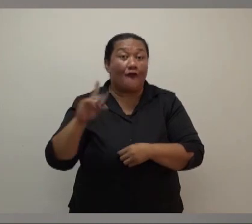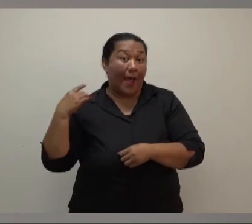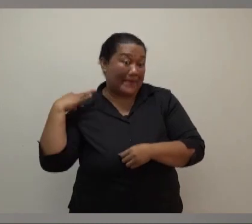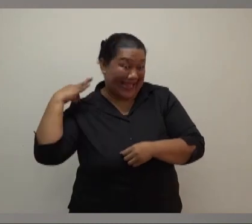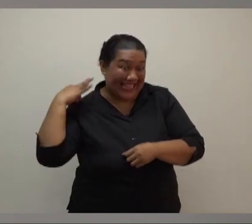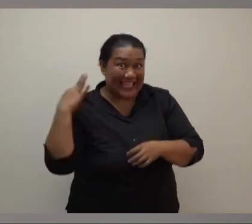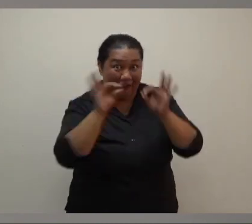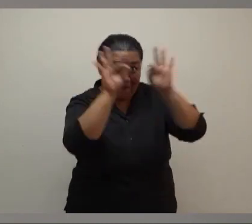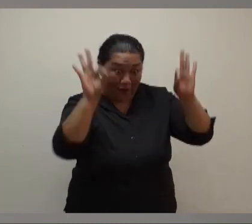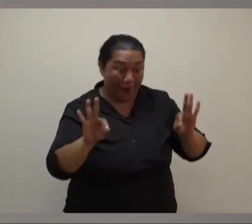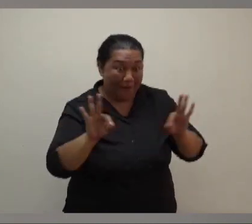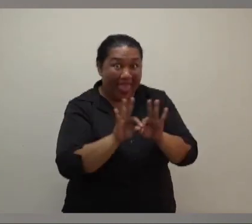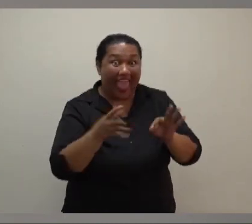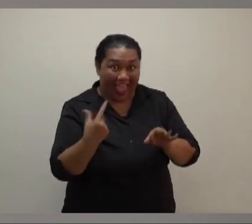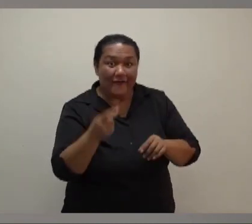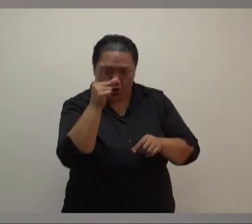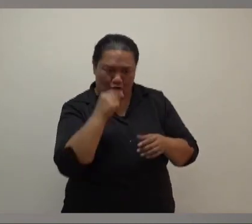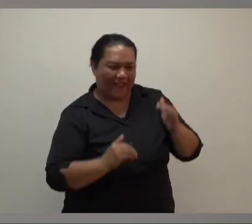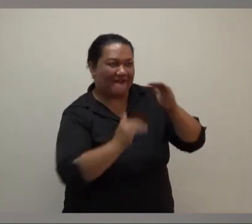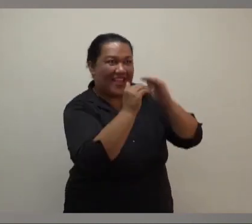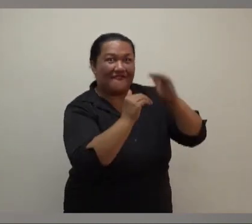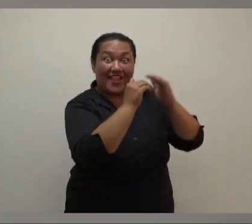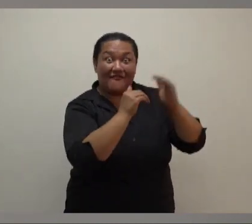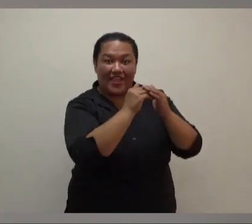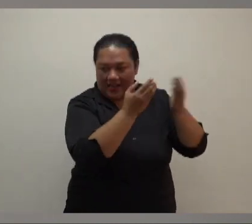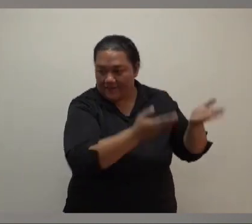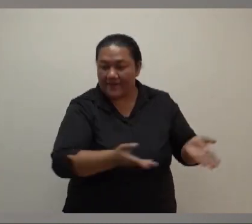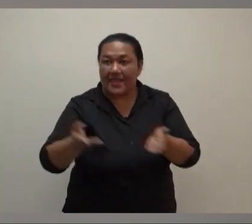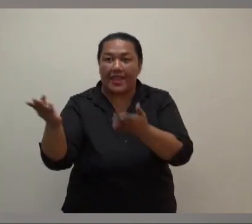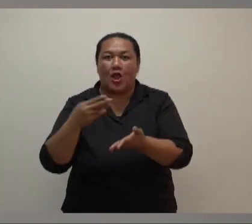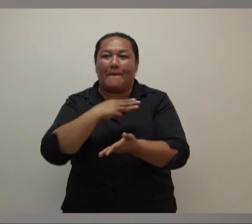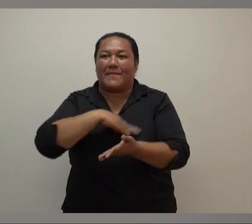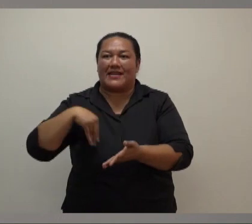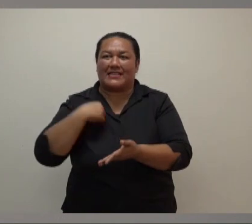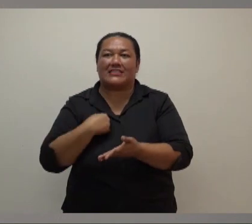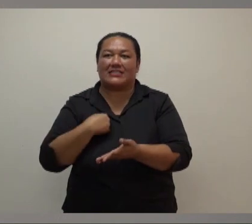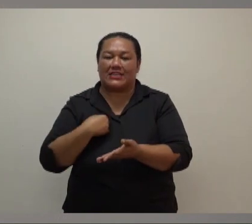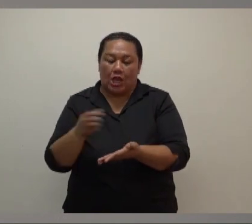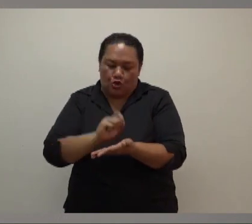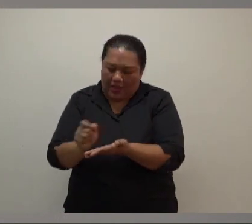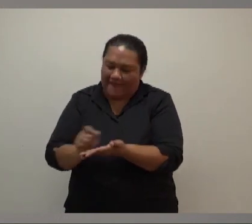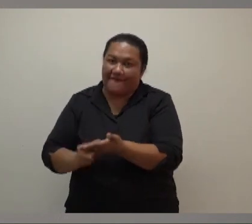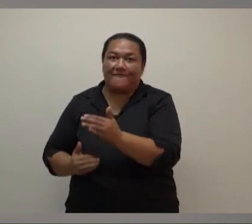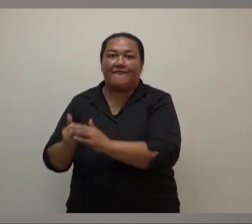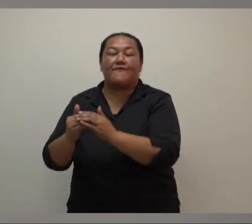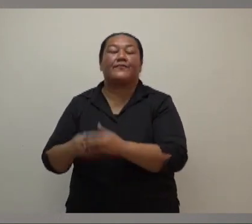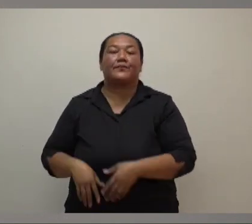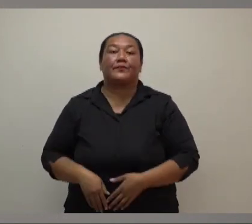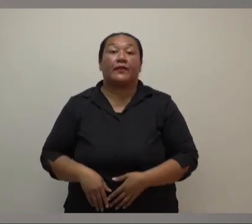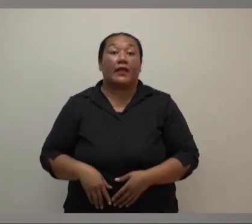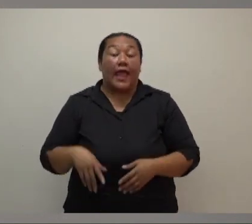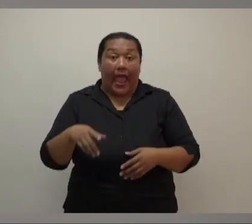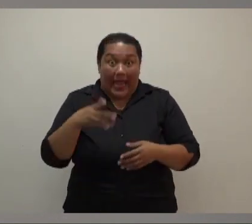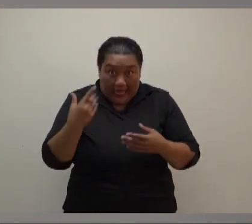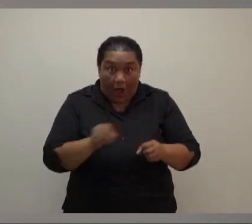of course, and information will also go throughout the Ministry of Agriculture. The pandemic and the worsening climate crisis